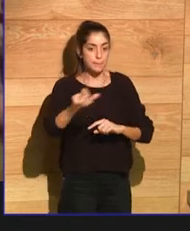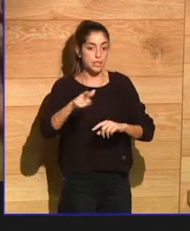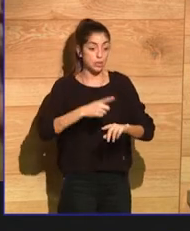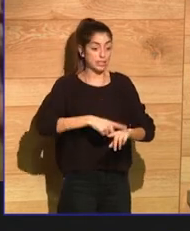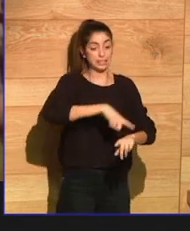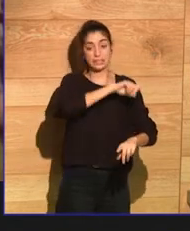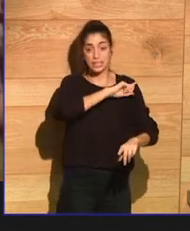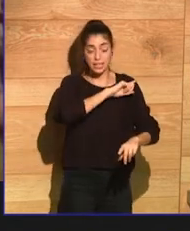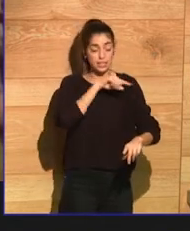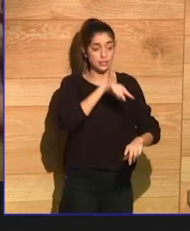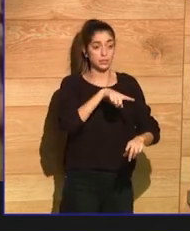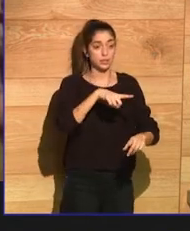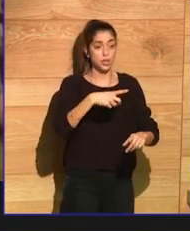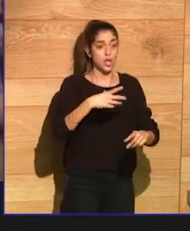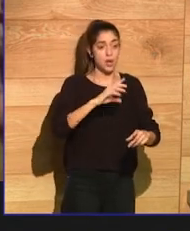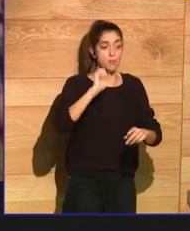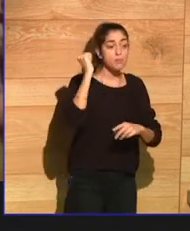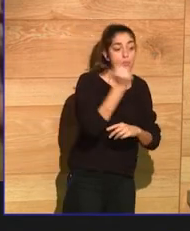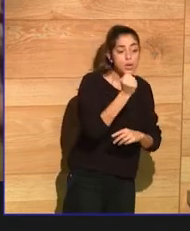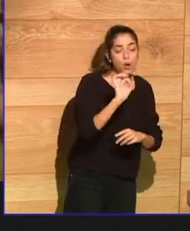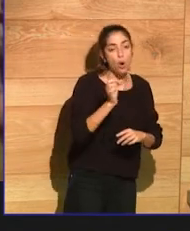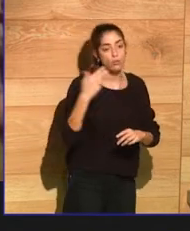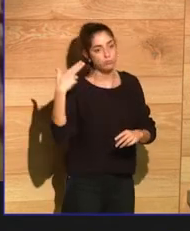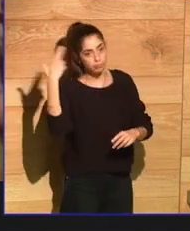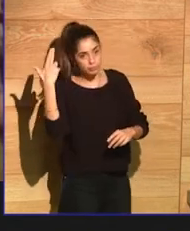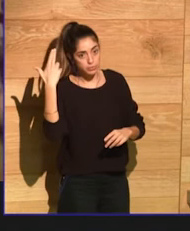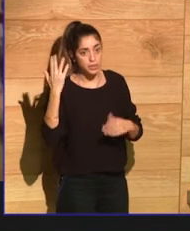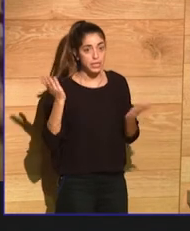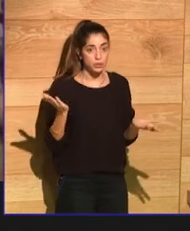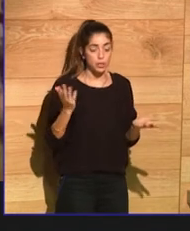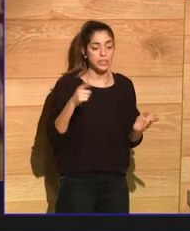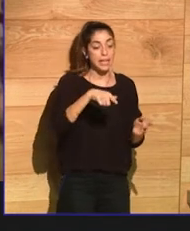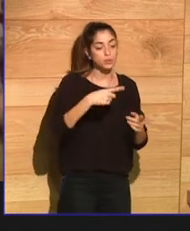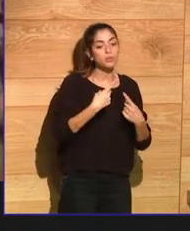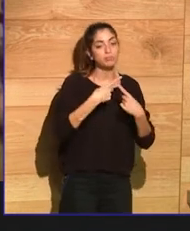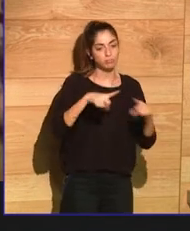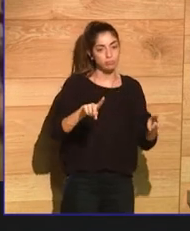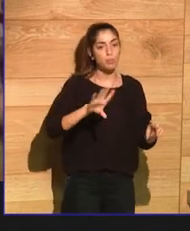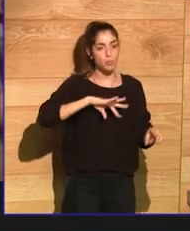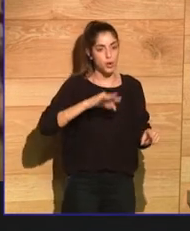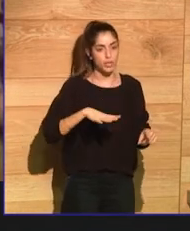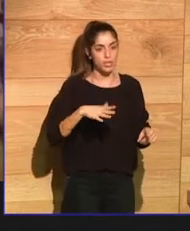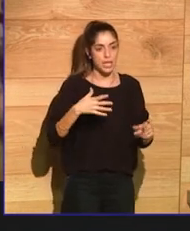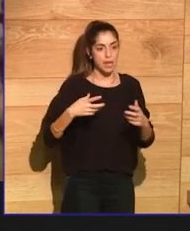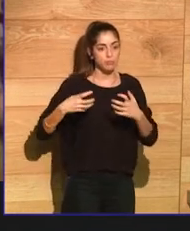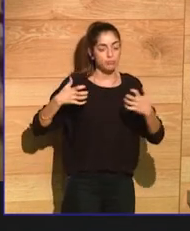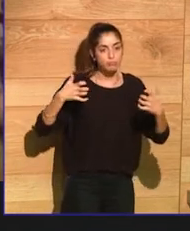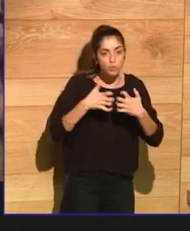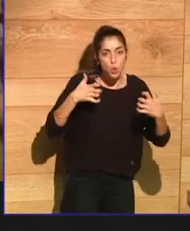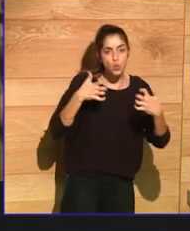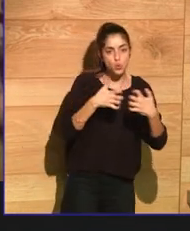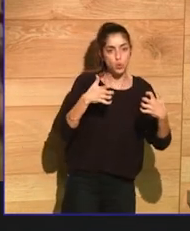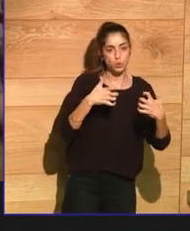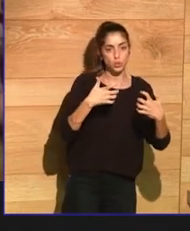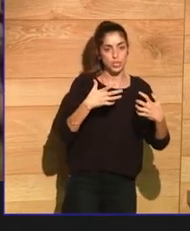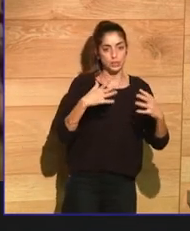the people who can distinguish themselves in these kind of domestic battles are the people who will emerge as the next generation of leaders.